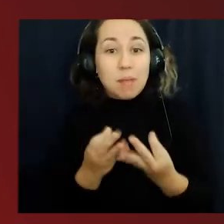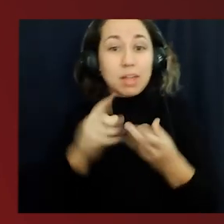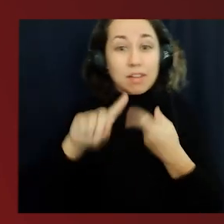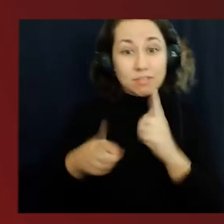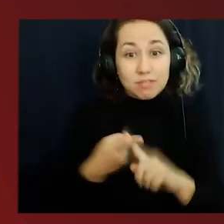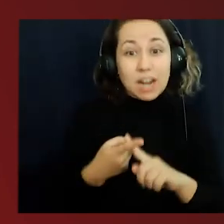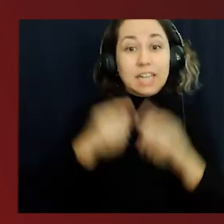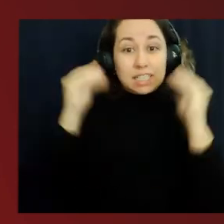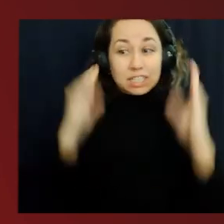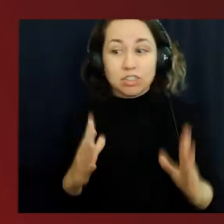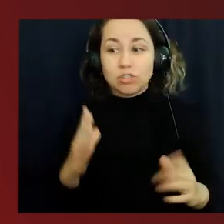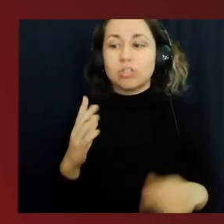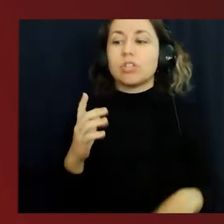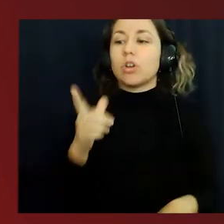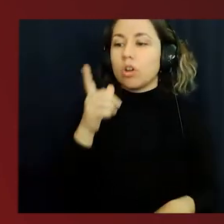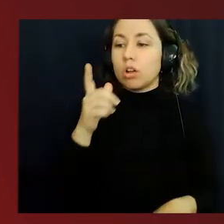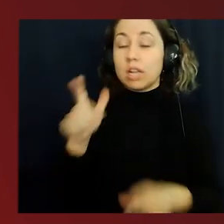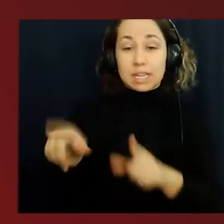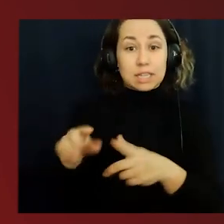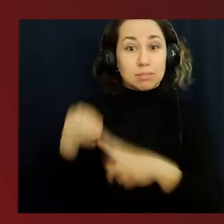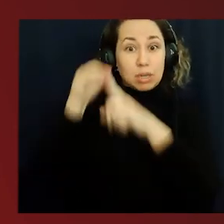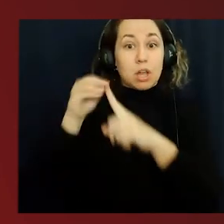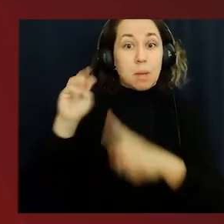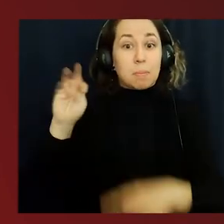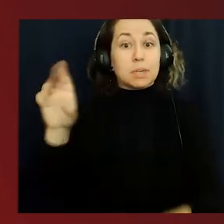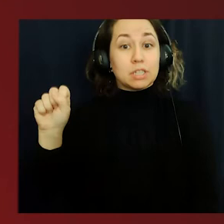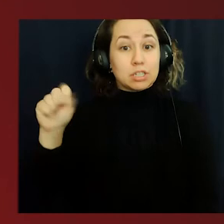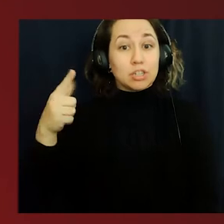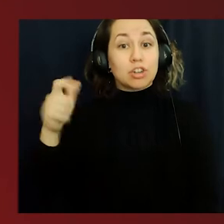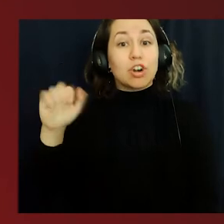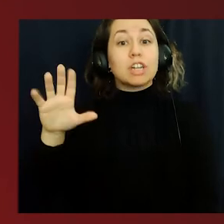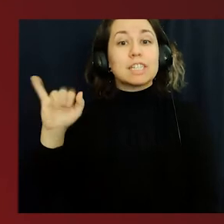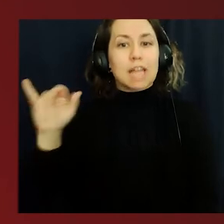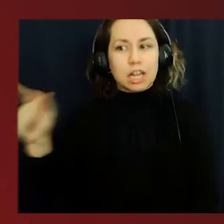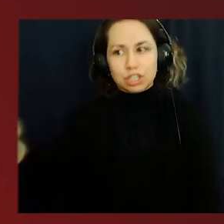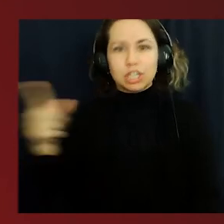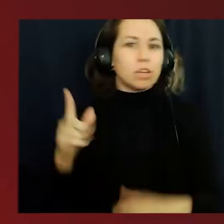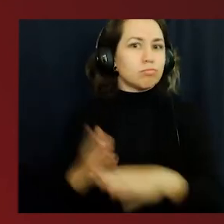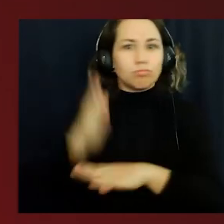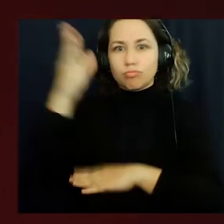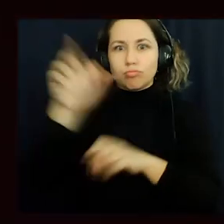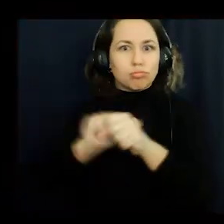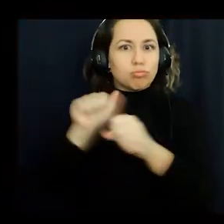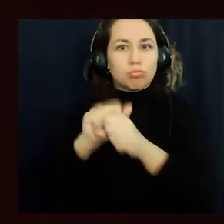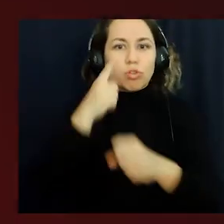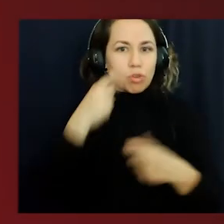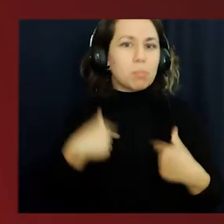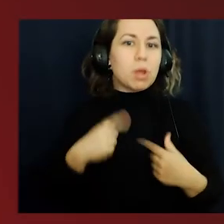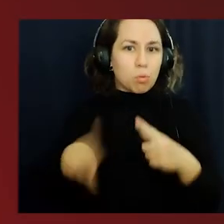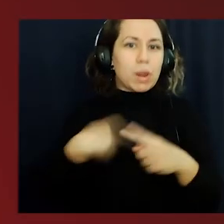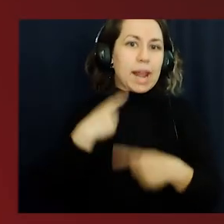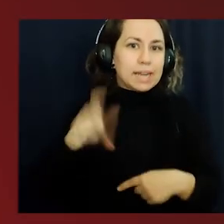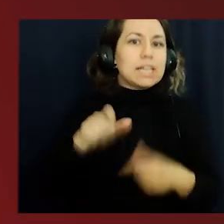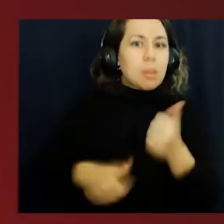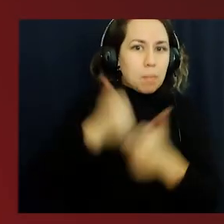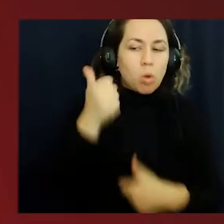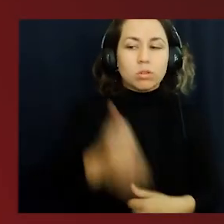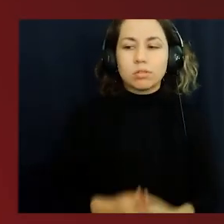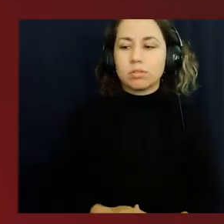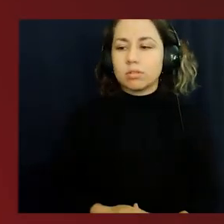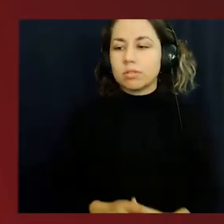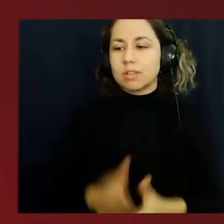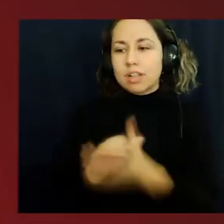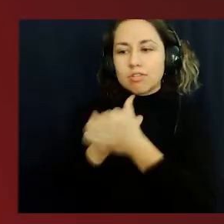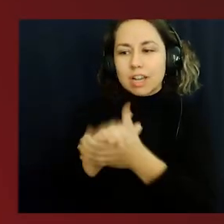for their endless support, especially Ms. Garcia who always went above and beyond for me when I needed her the most. Congratulations to